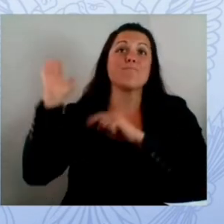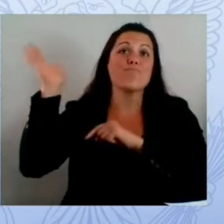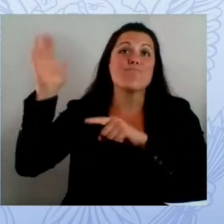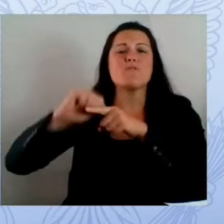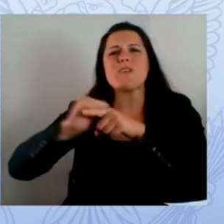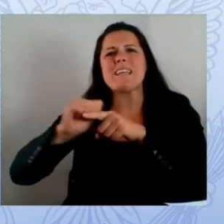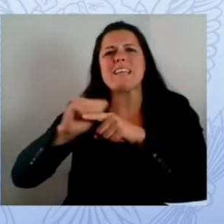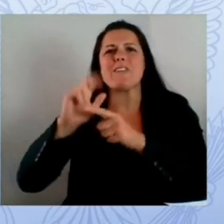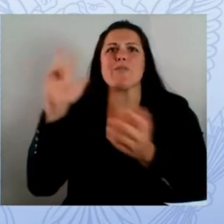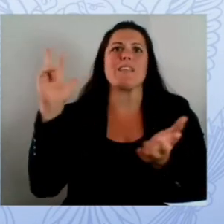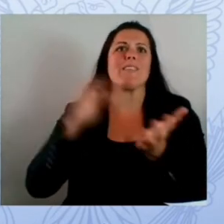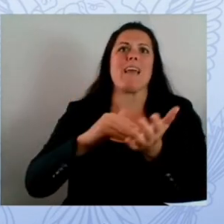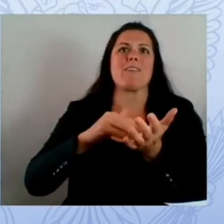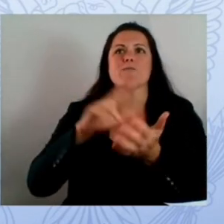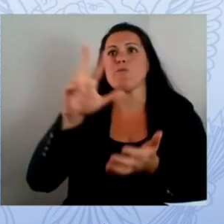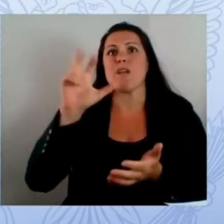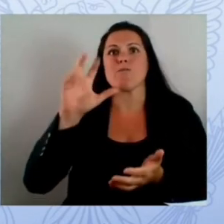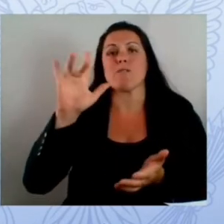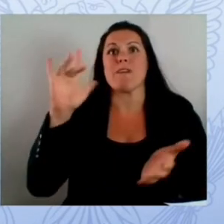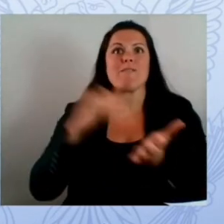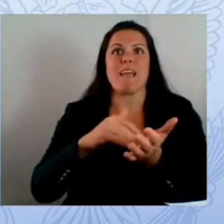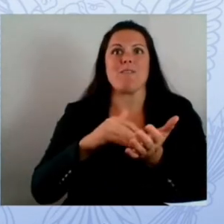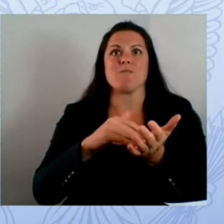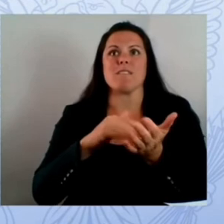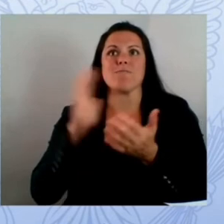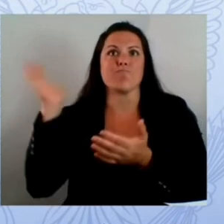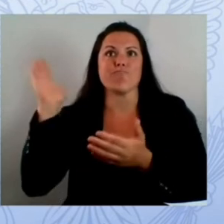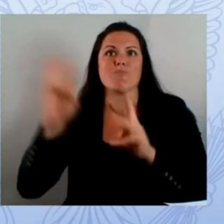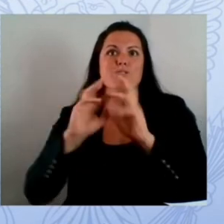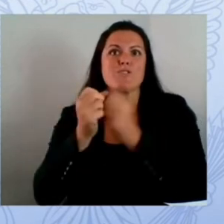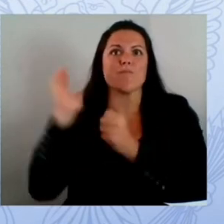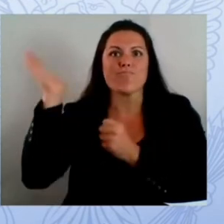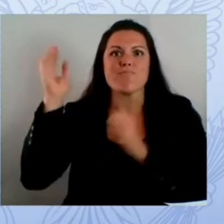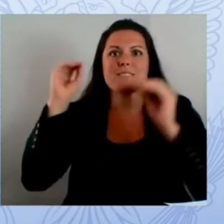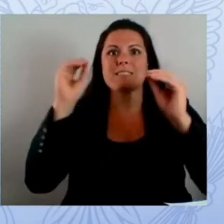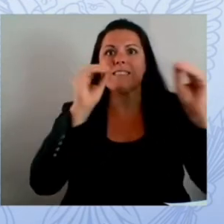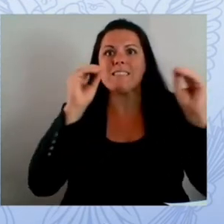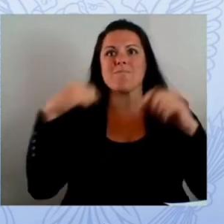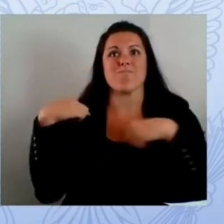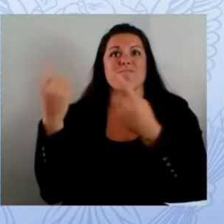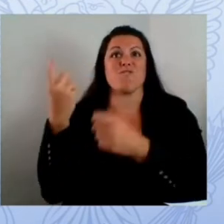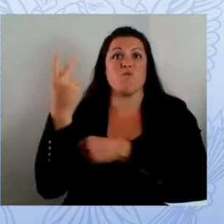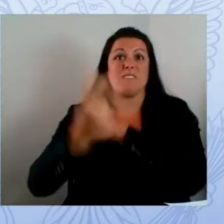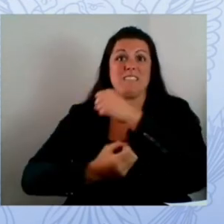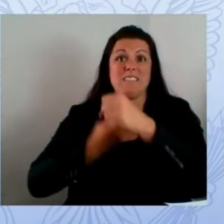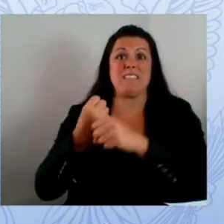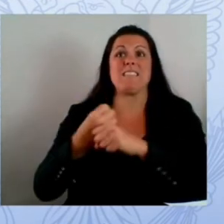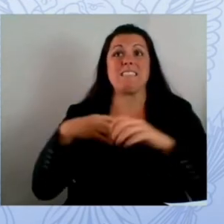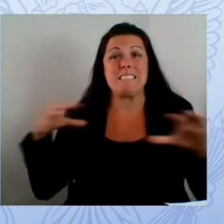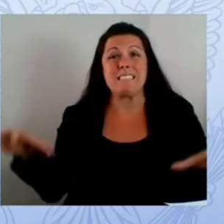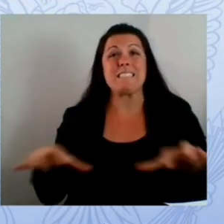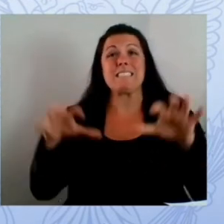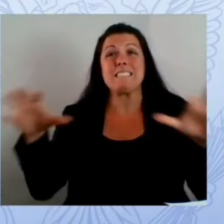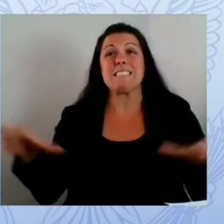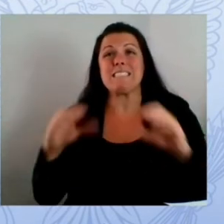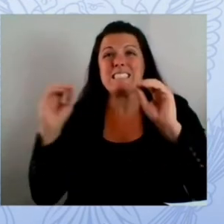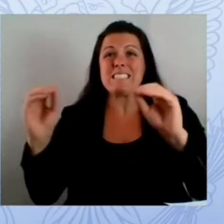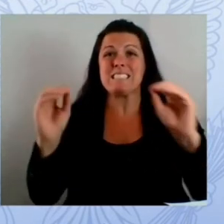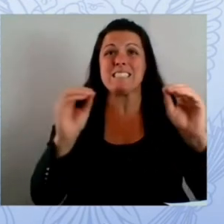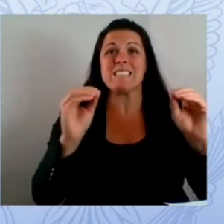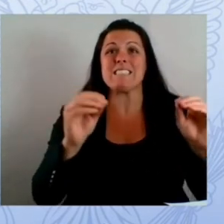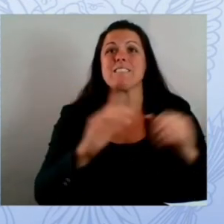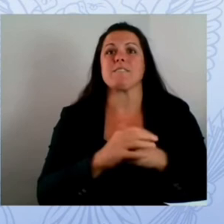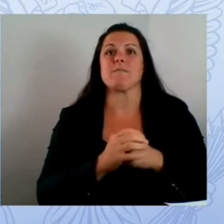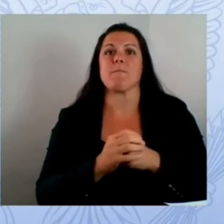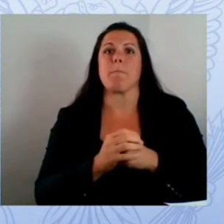center for our schools because we have provided so many managed services some of those include advanced endpoint protection network